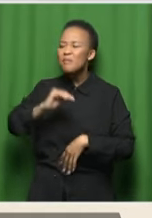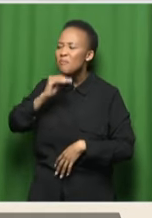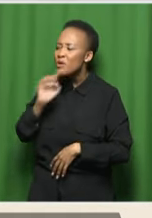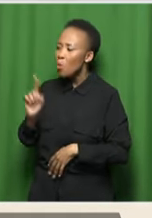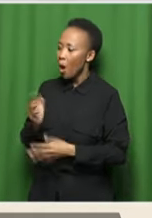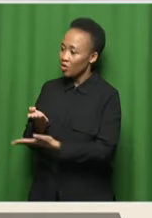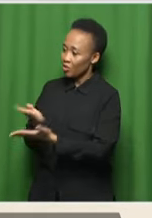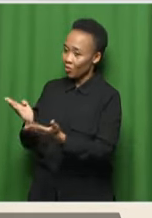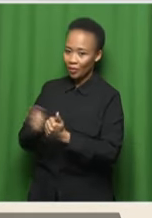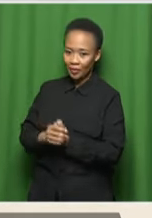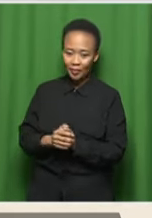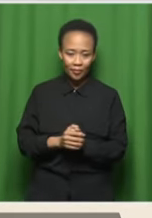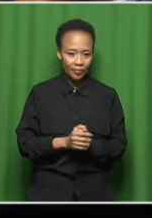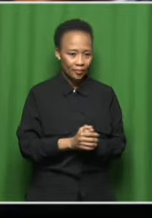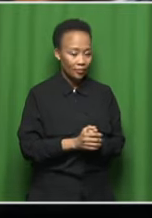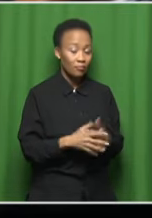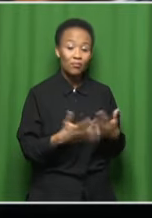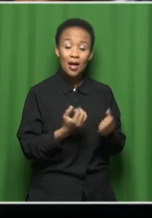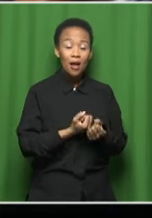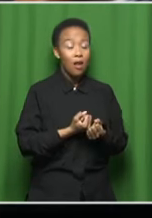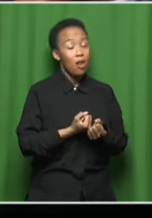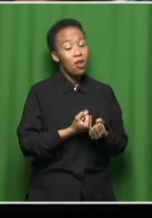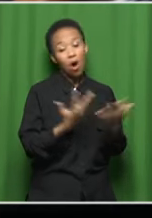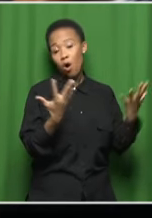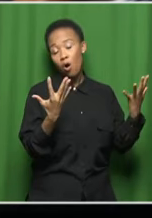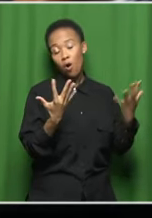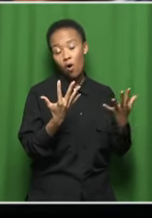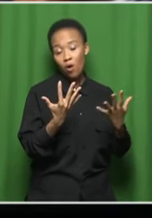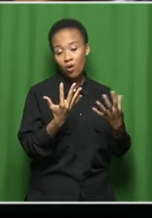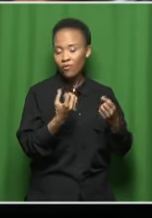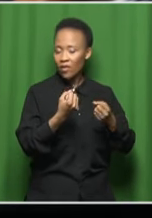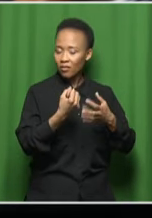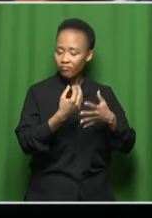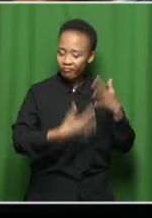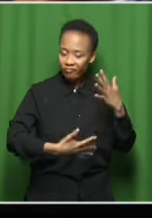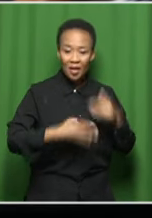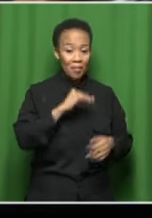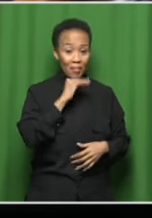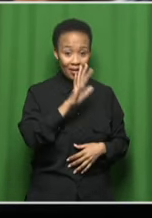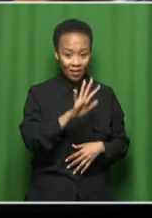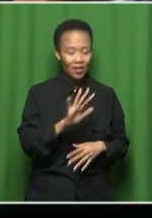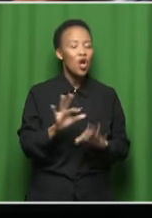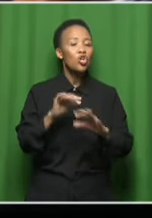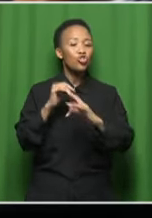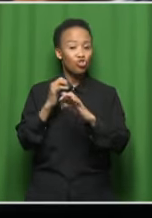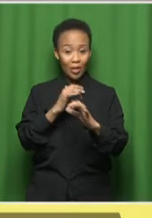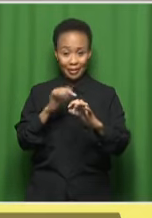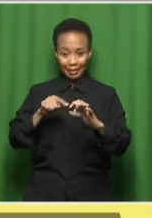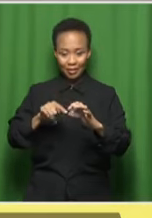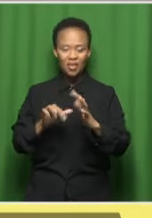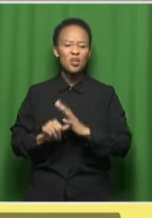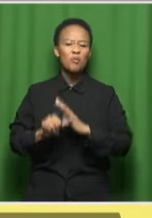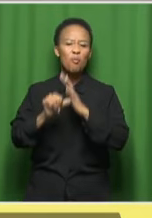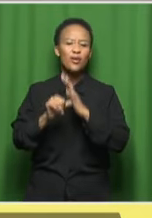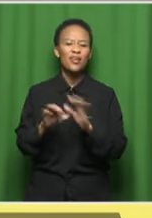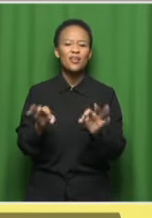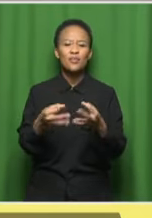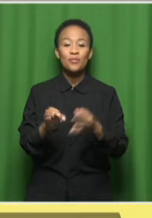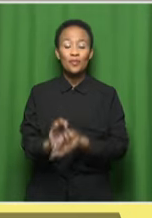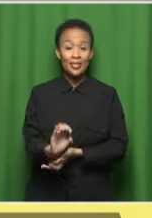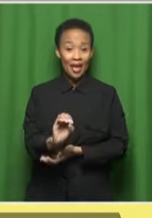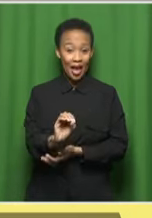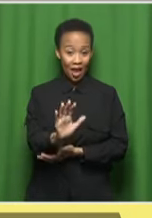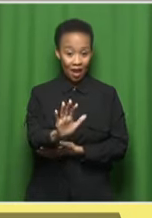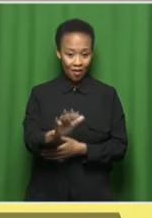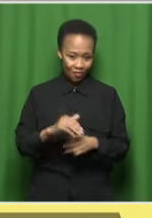Well, jazz music means a whole lot. I think it is a very important music. It is music that is as